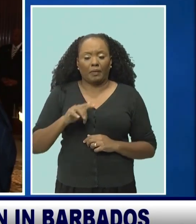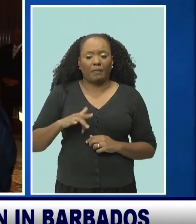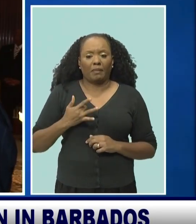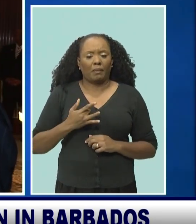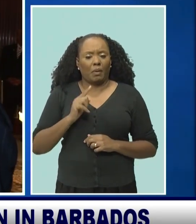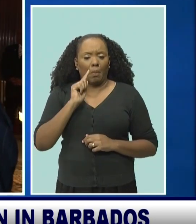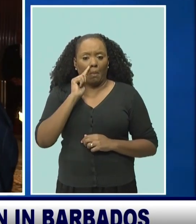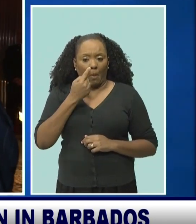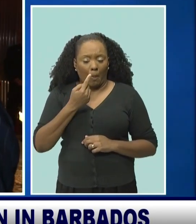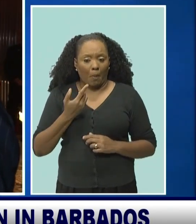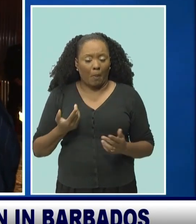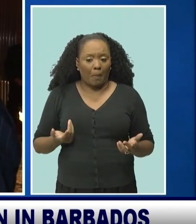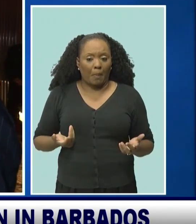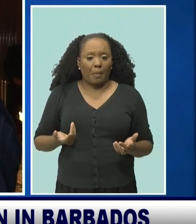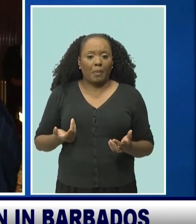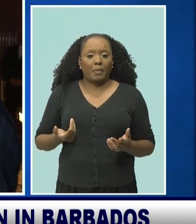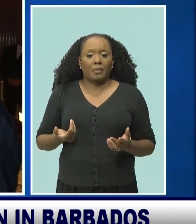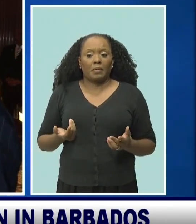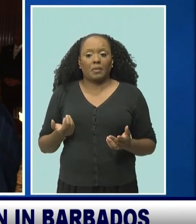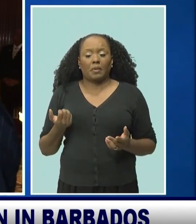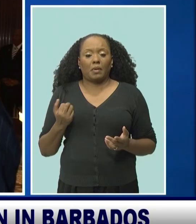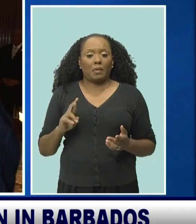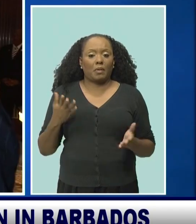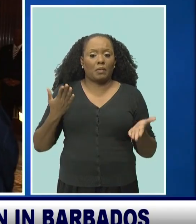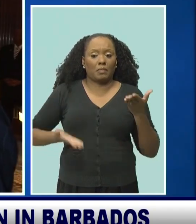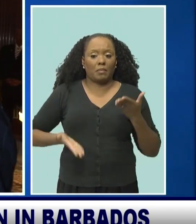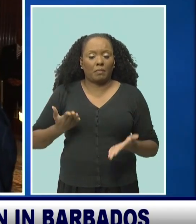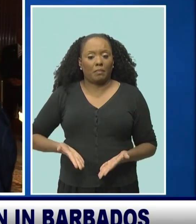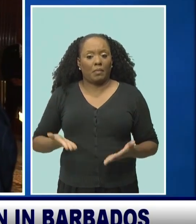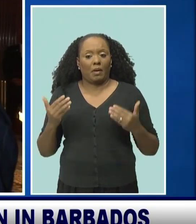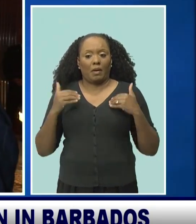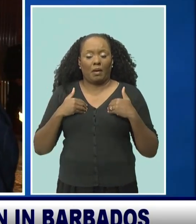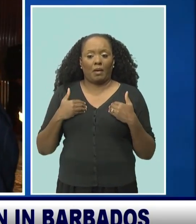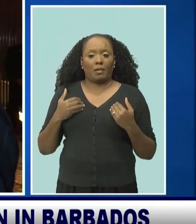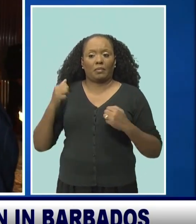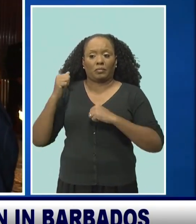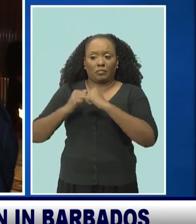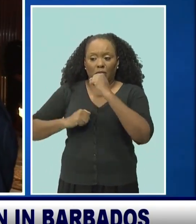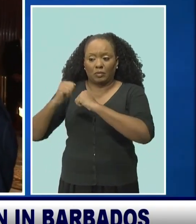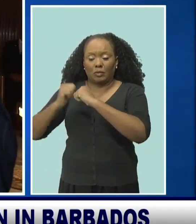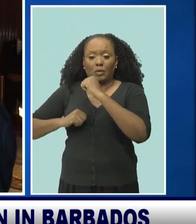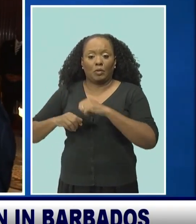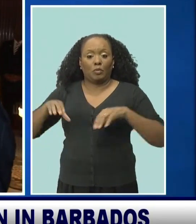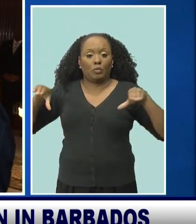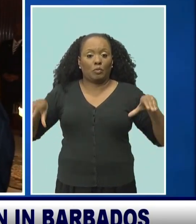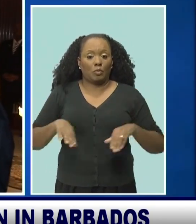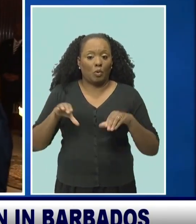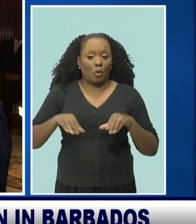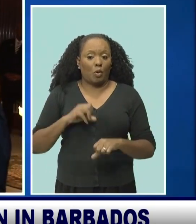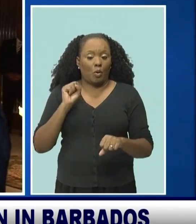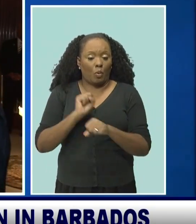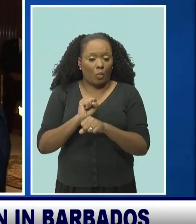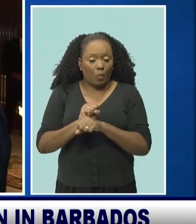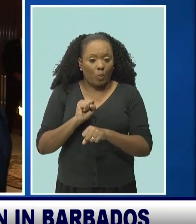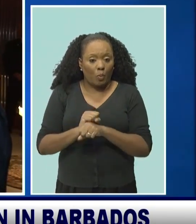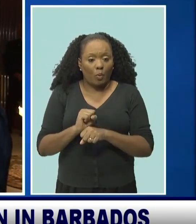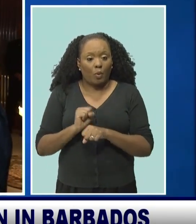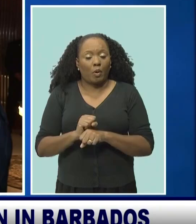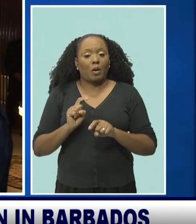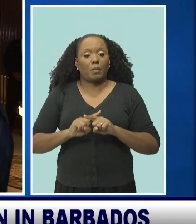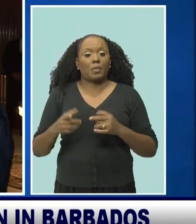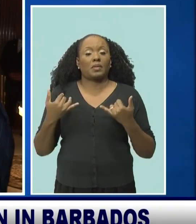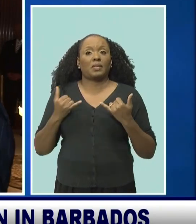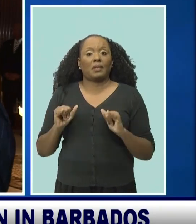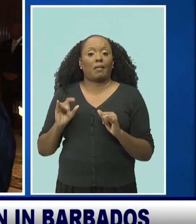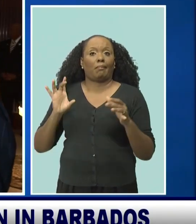bored, the ability to have the public infrastructure that allows them to do the work that they may need to do while still connecting,